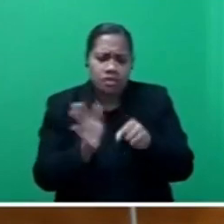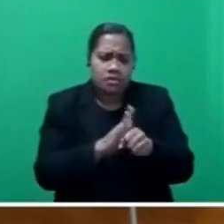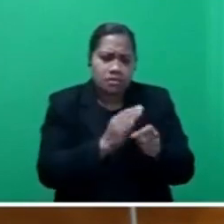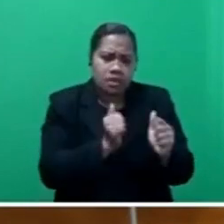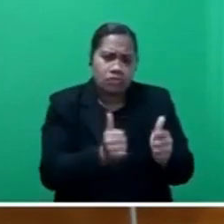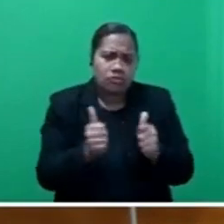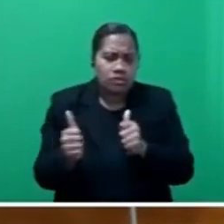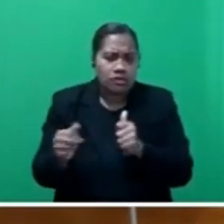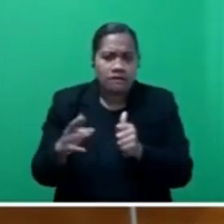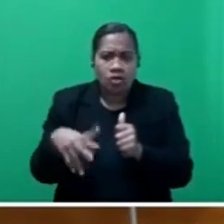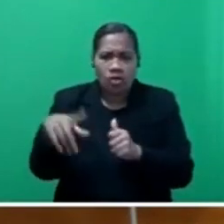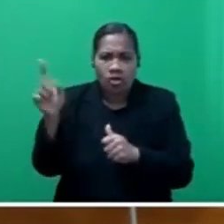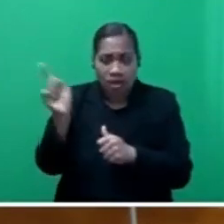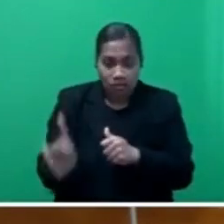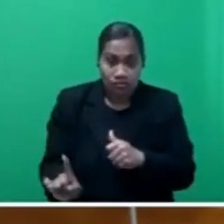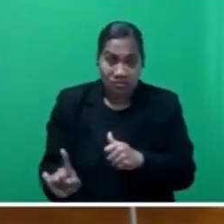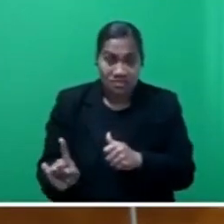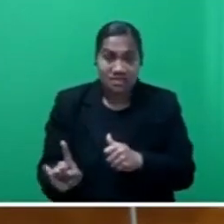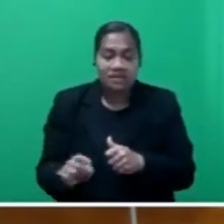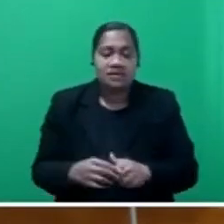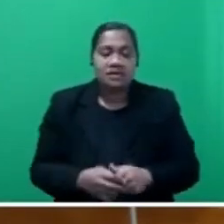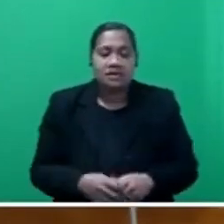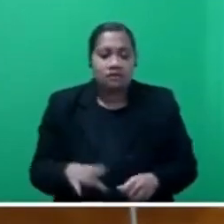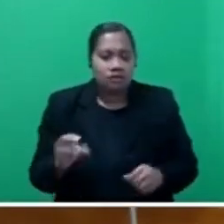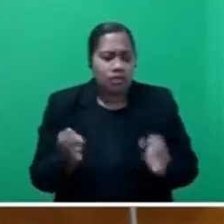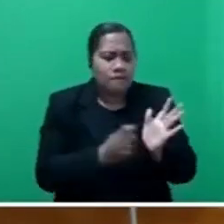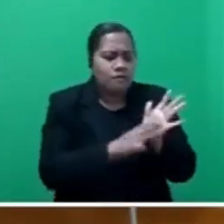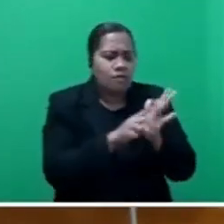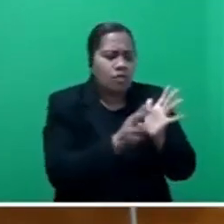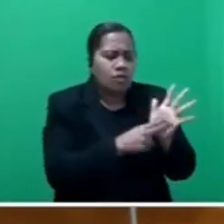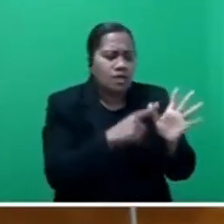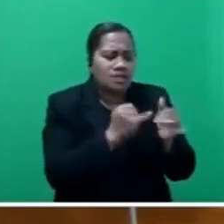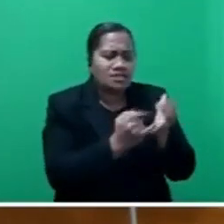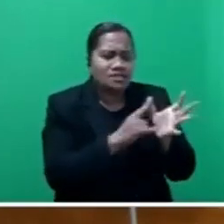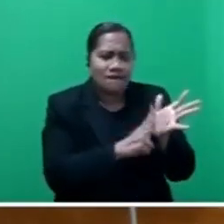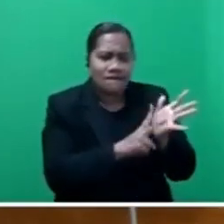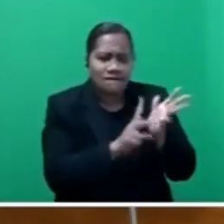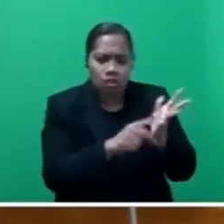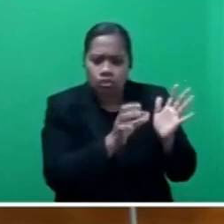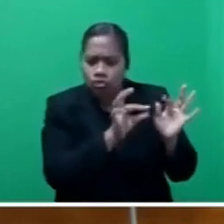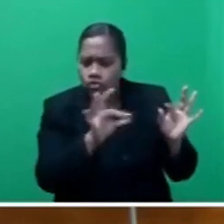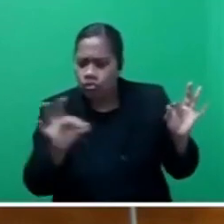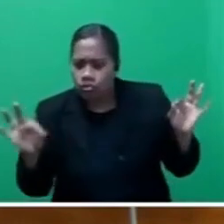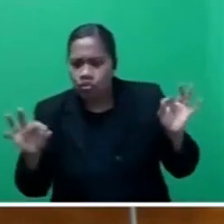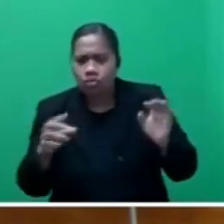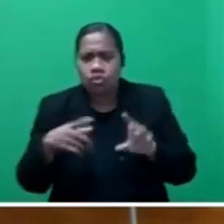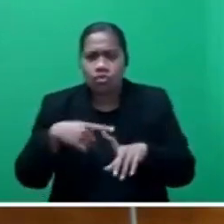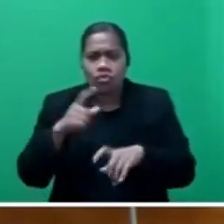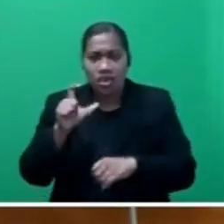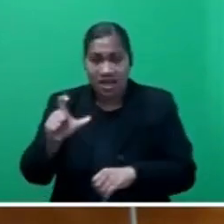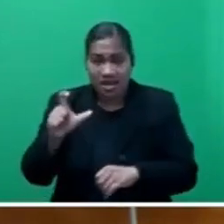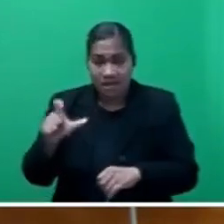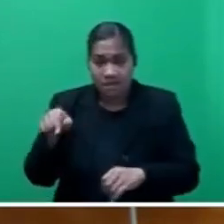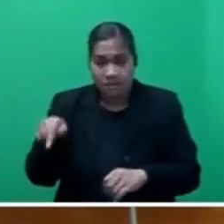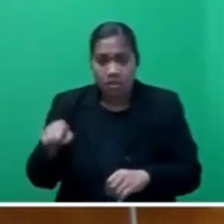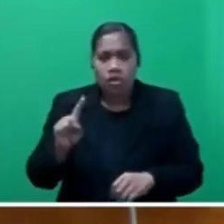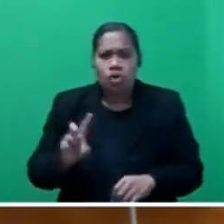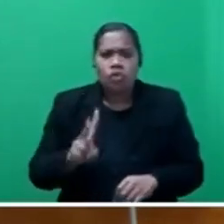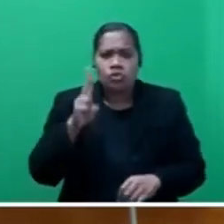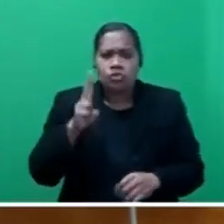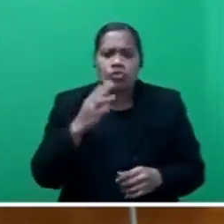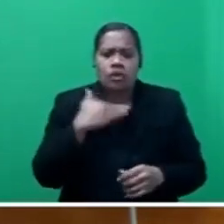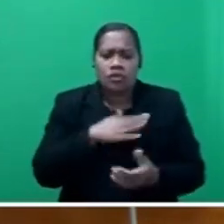electricity towers that runs from Monasabu to Kaniyem is being paid a measly rate of $200 plus